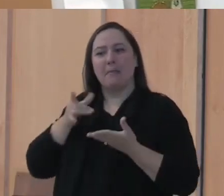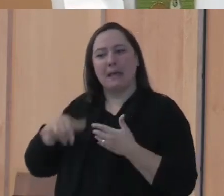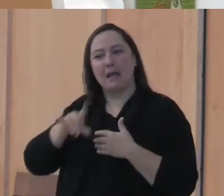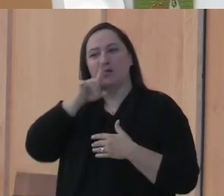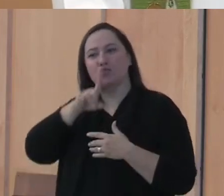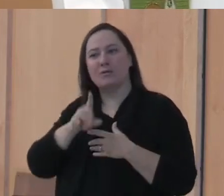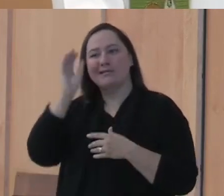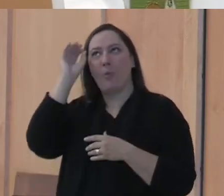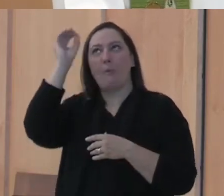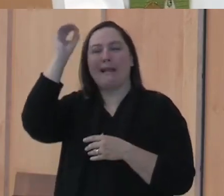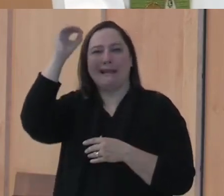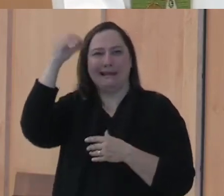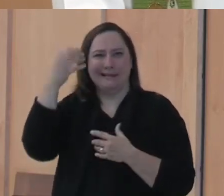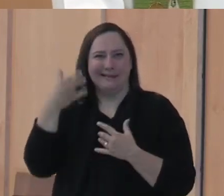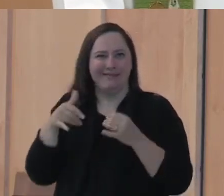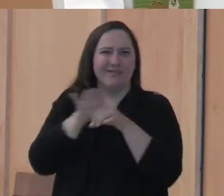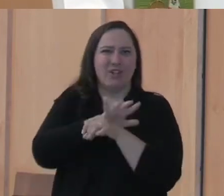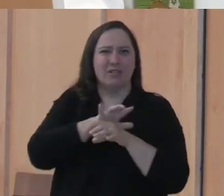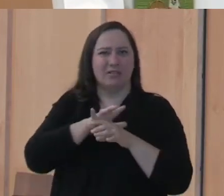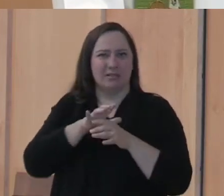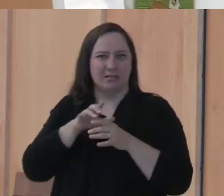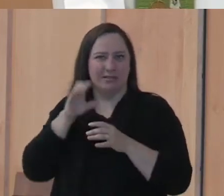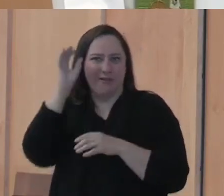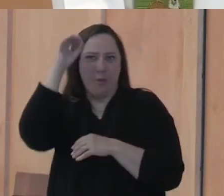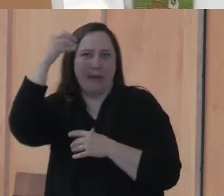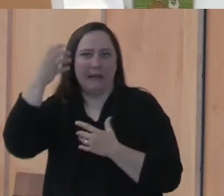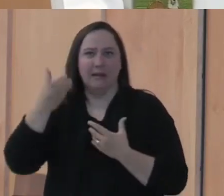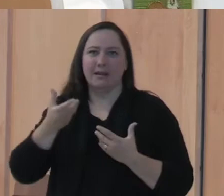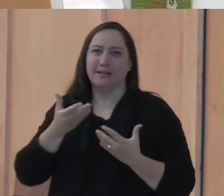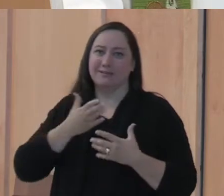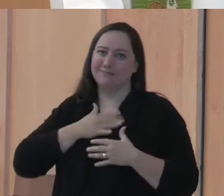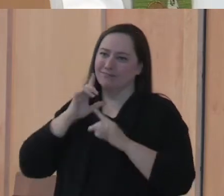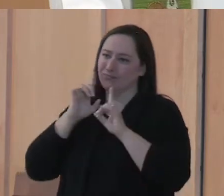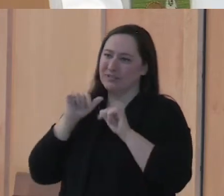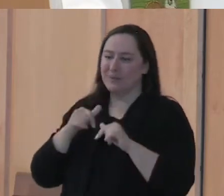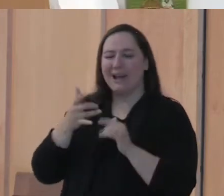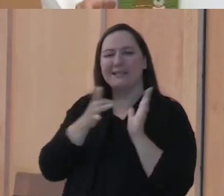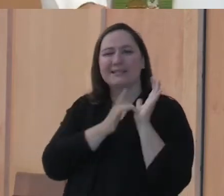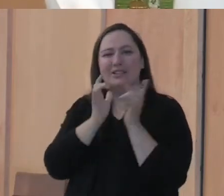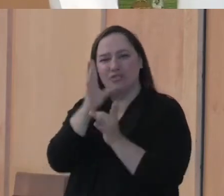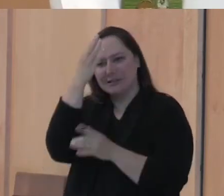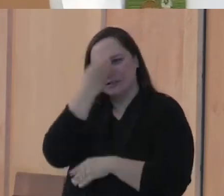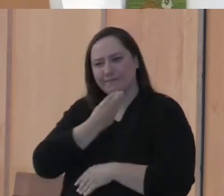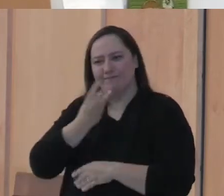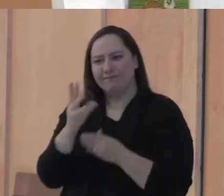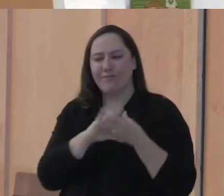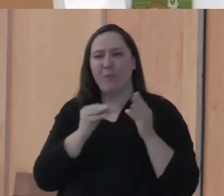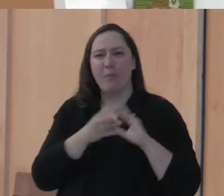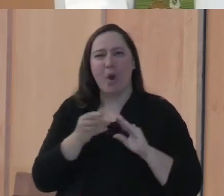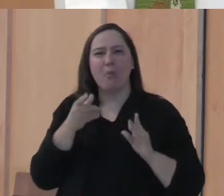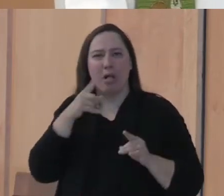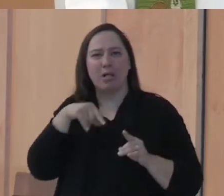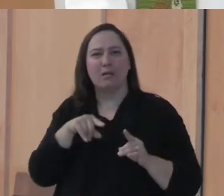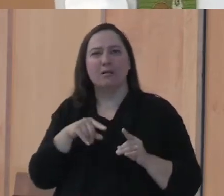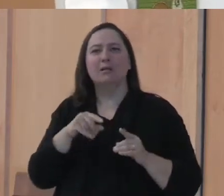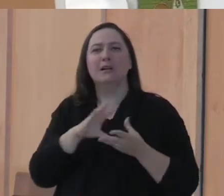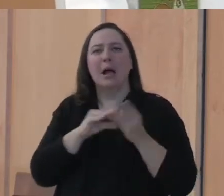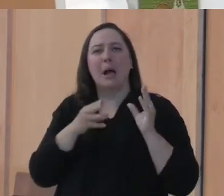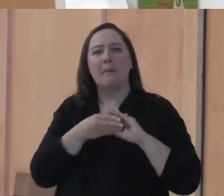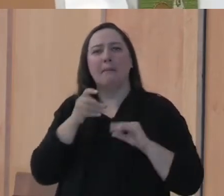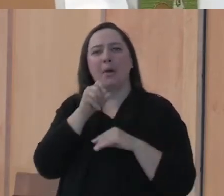in a world that's full of opinions. But in response to that, Jesus tells a parable you heard. It's called the parable of the sower.